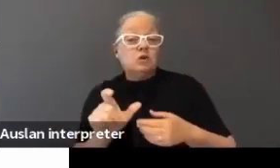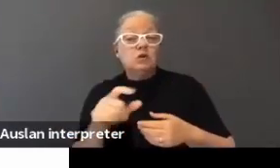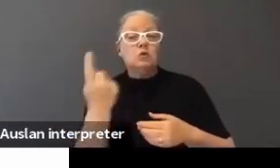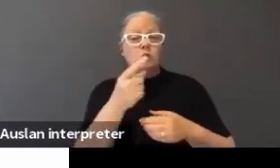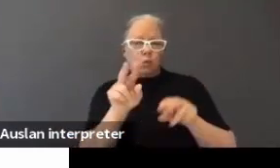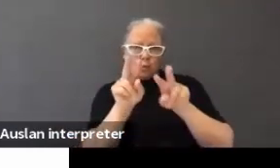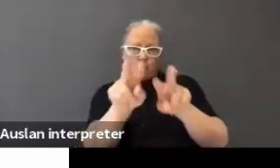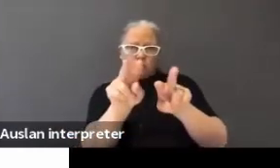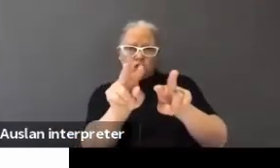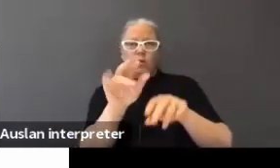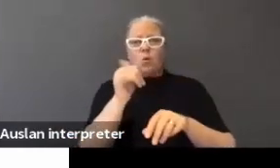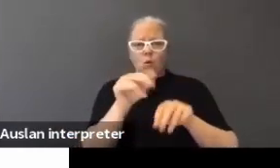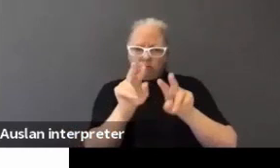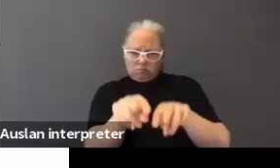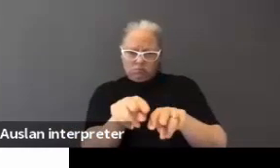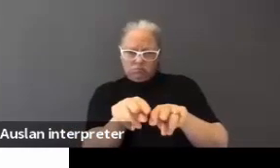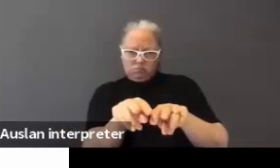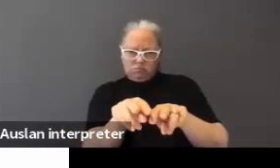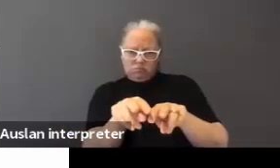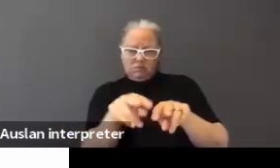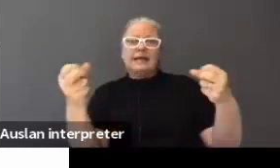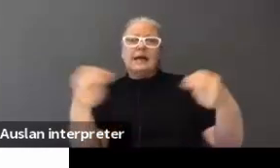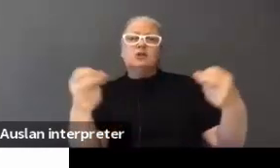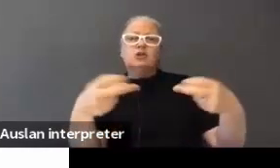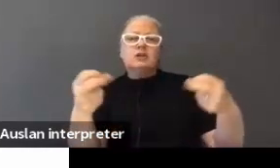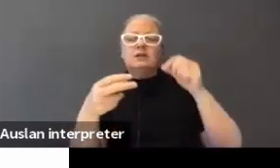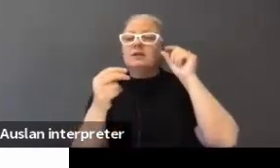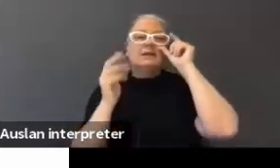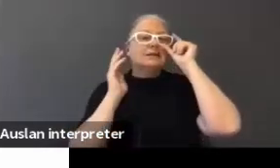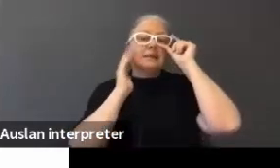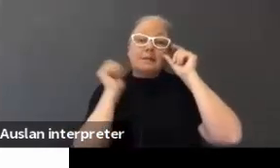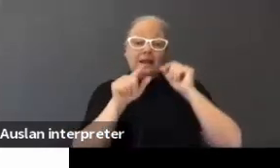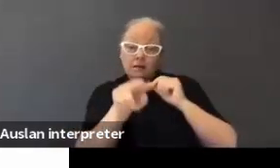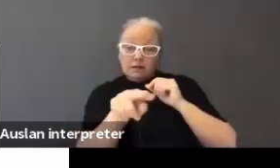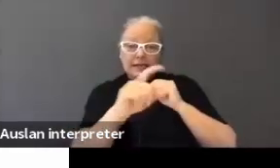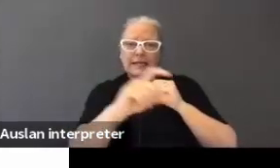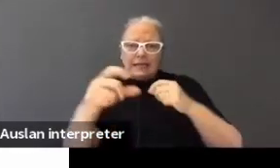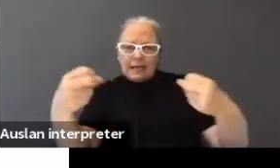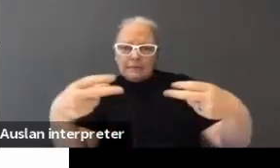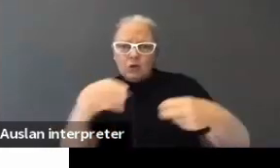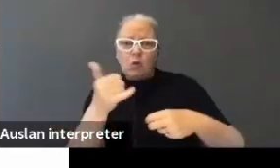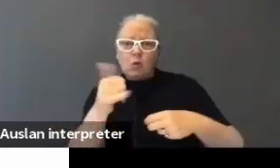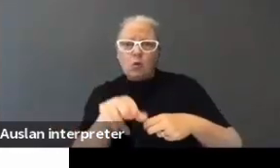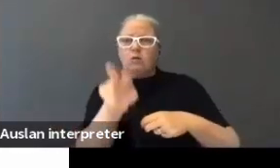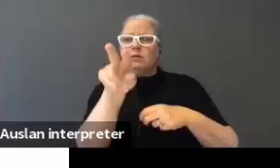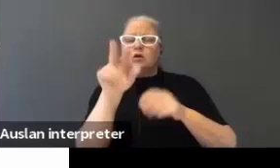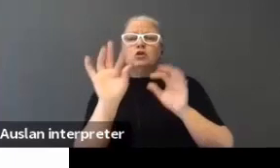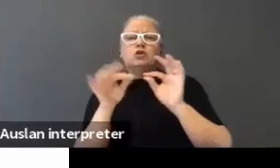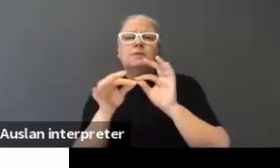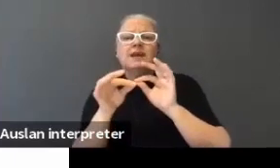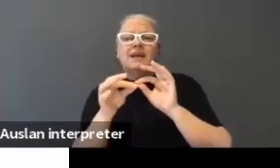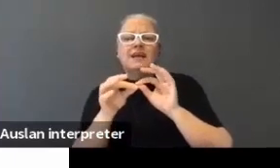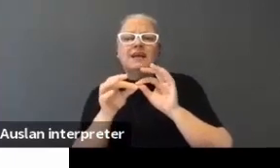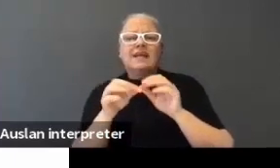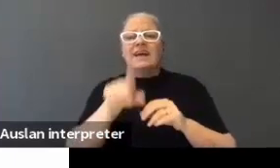or watching captions all the time, whether they're watching captions or watching an interpreter, they can't look away